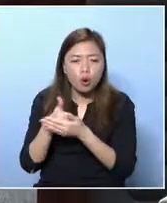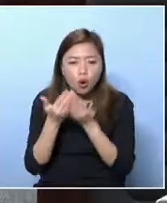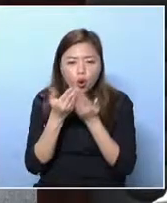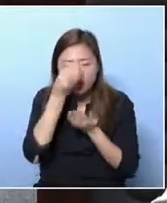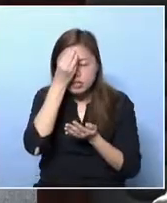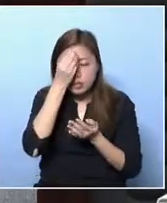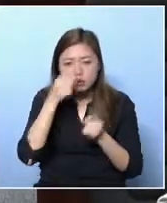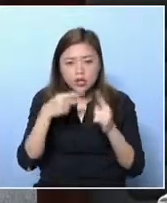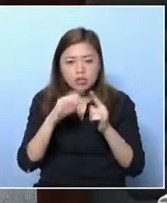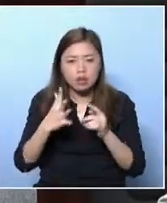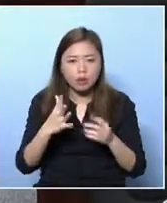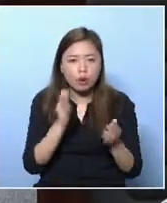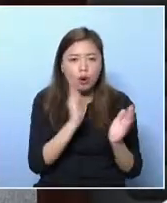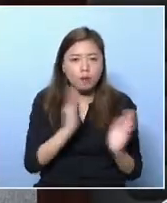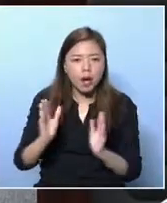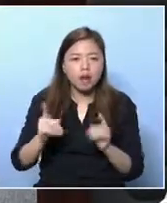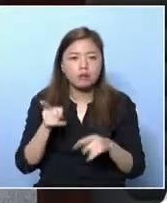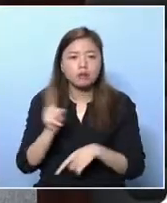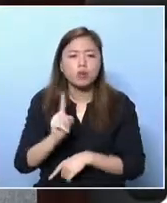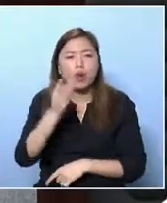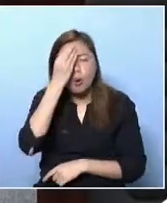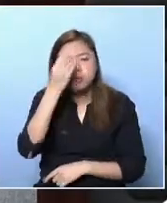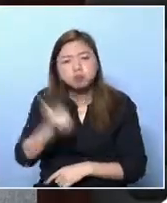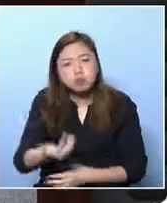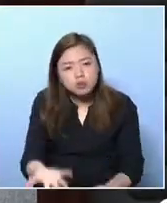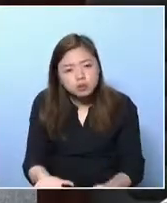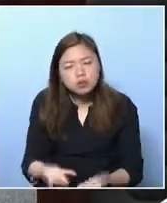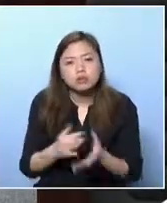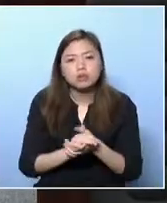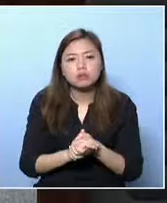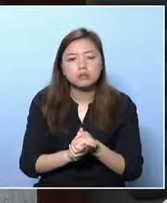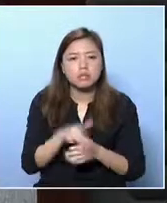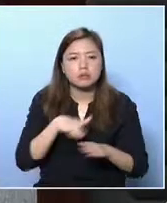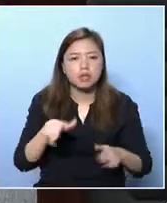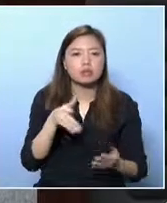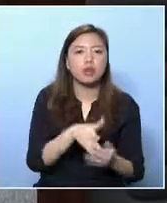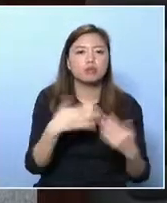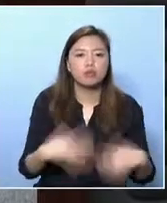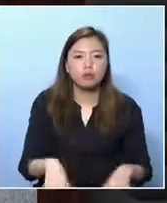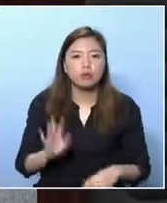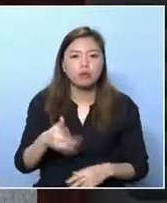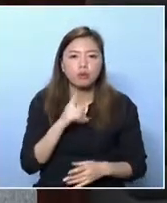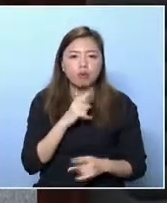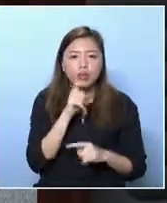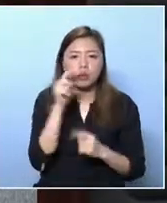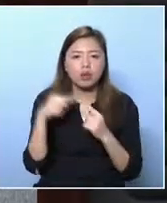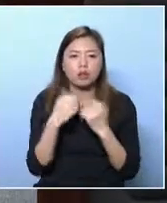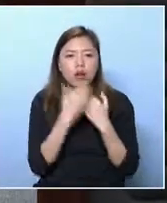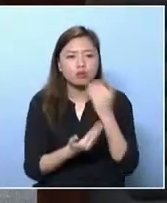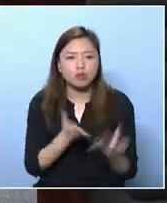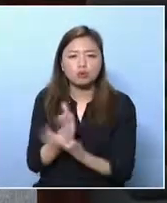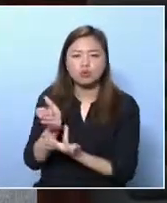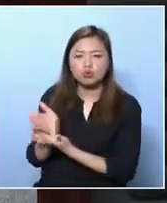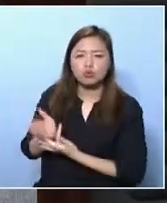children with ADHD. How would they be able to be adequately helped?